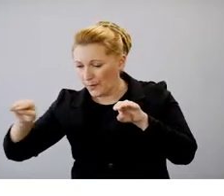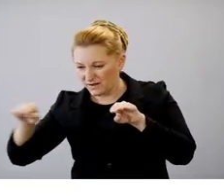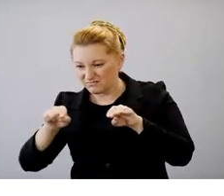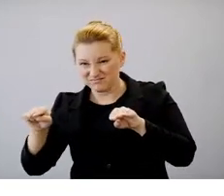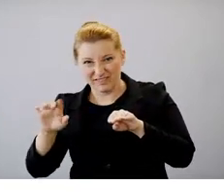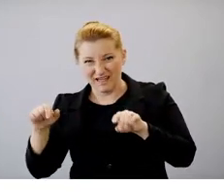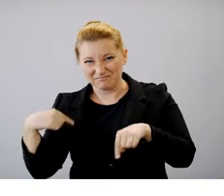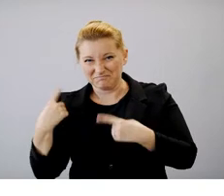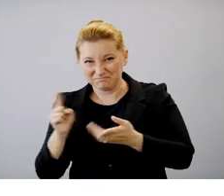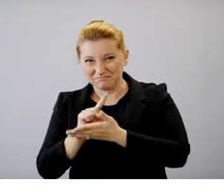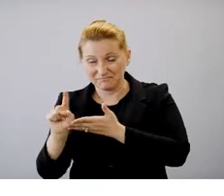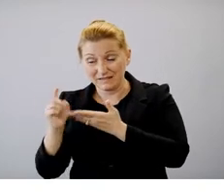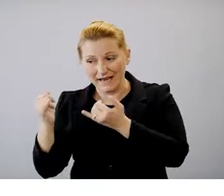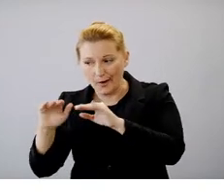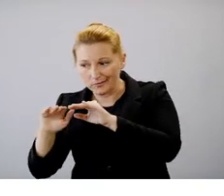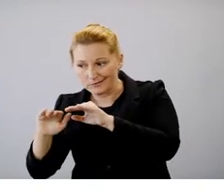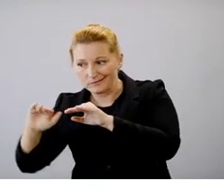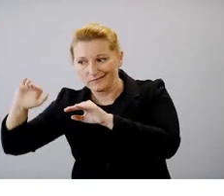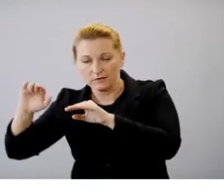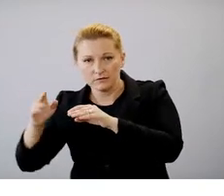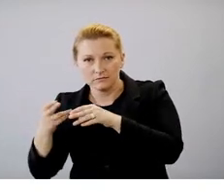are due to COVID-like illness.